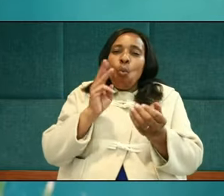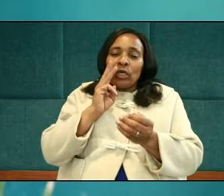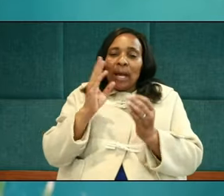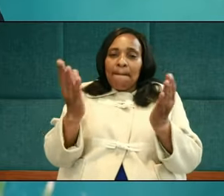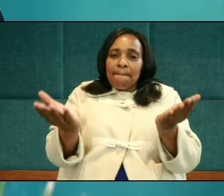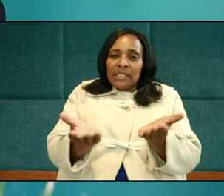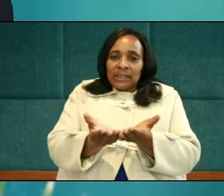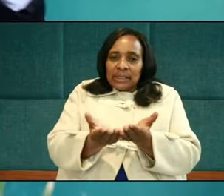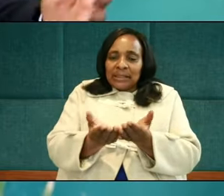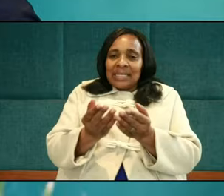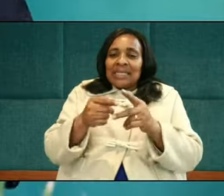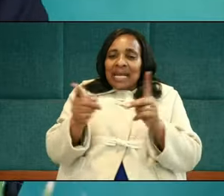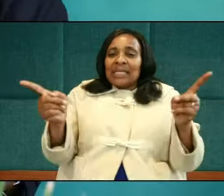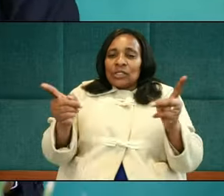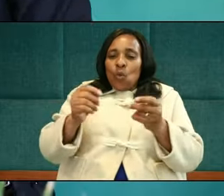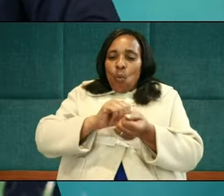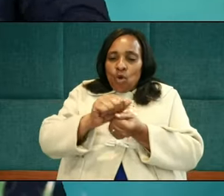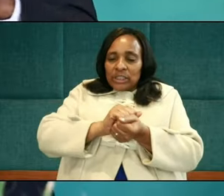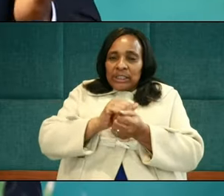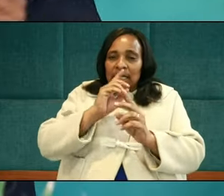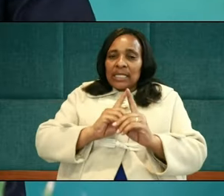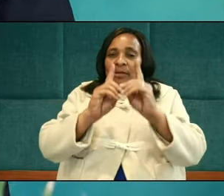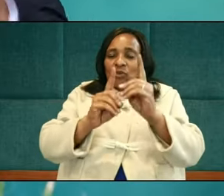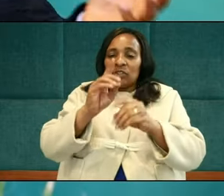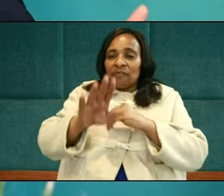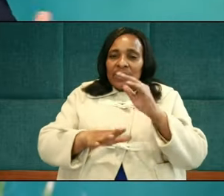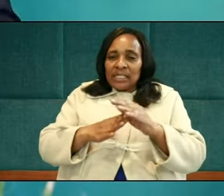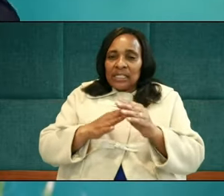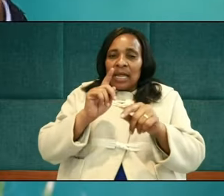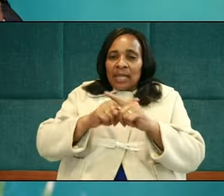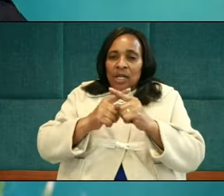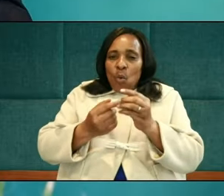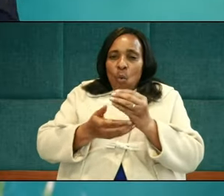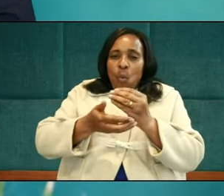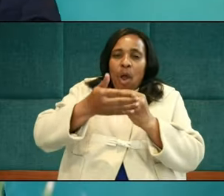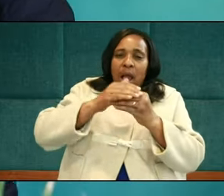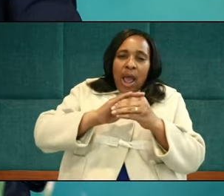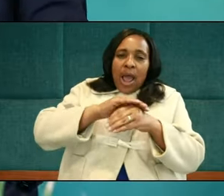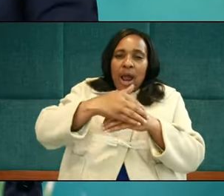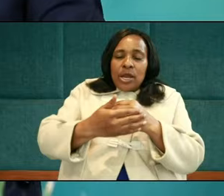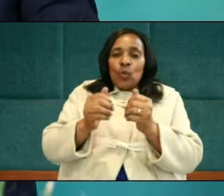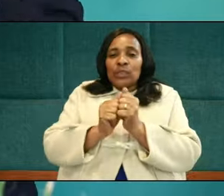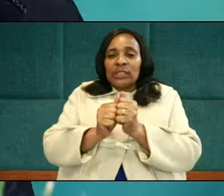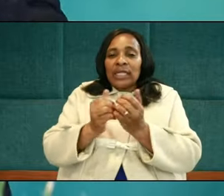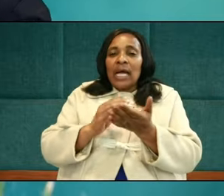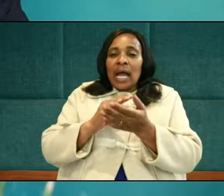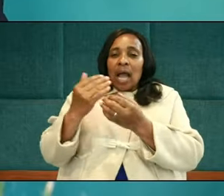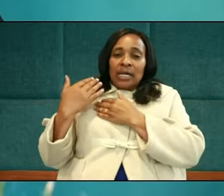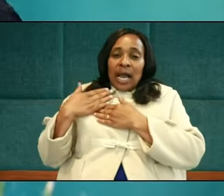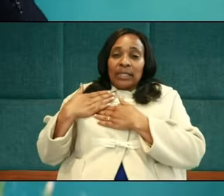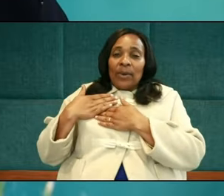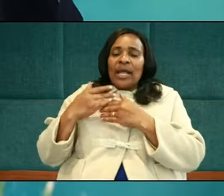and began to wash the disciples' feet and wipe them with the towel with which he had guarded himself. Now listen,